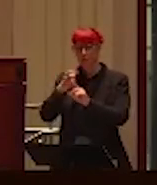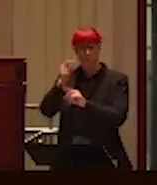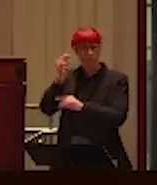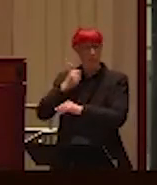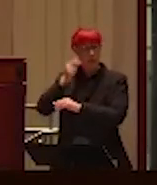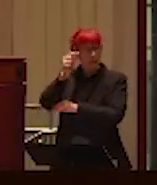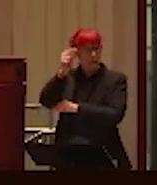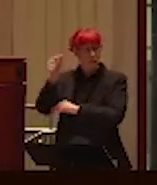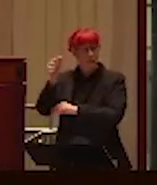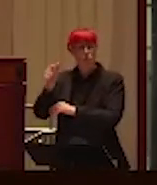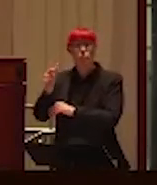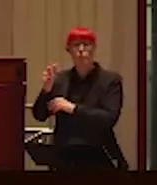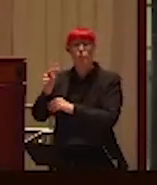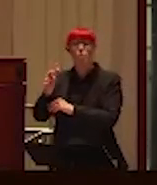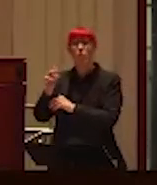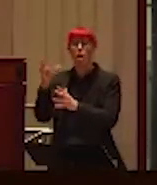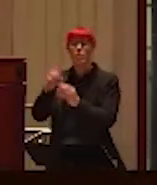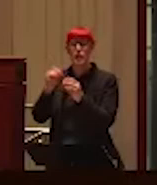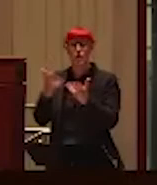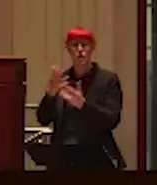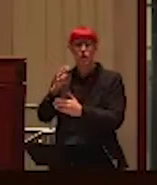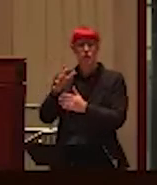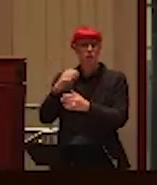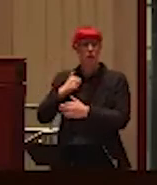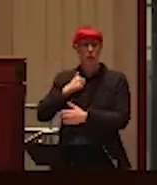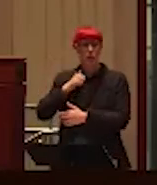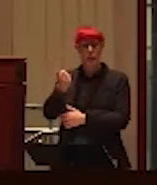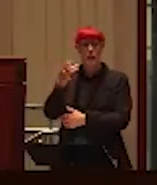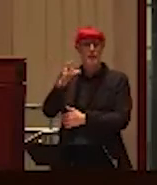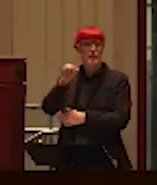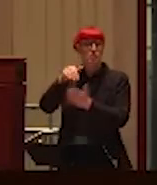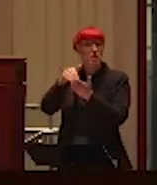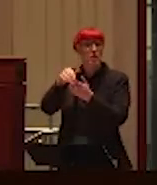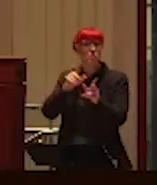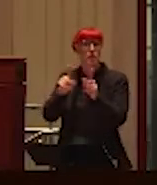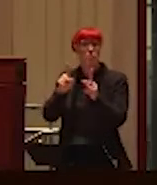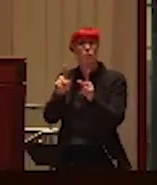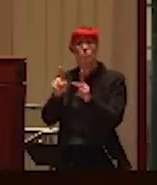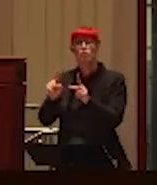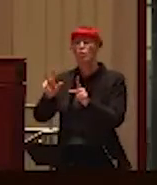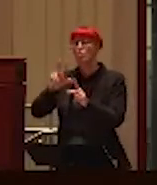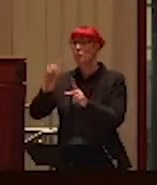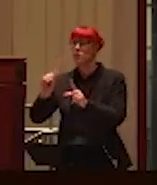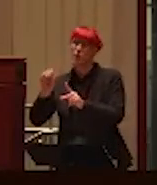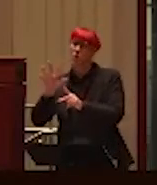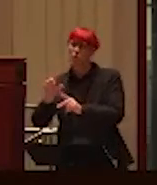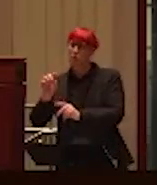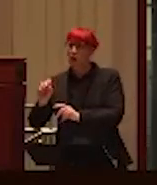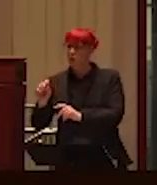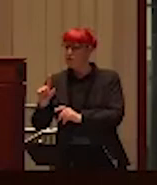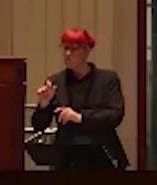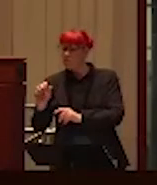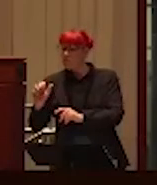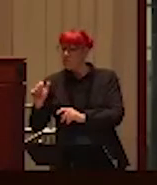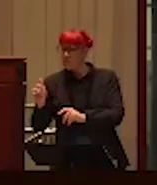18 million, there's more than a few of us out there that are experiencing this. It's in the tens of thousands. So, let me just tell you a little bit about my